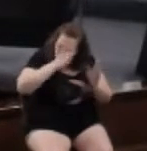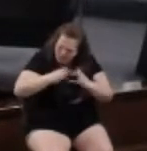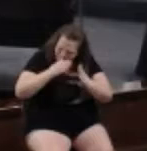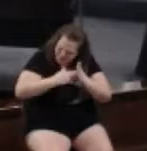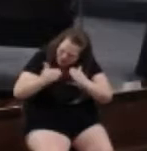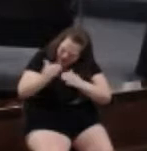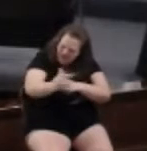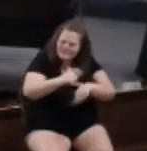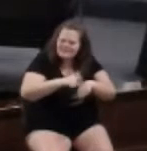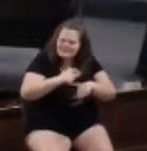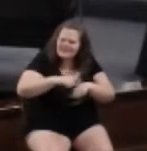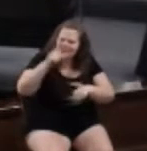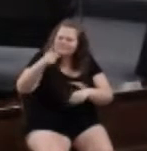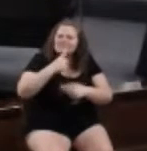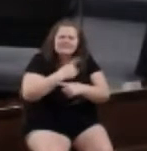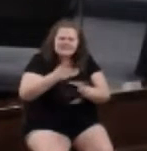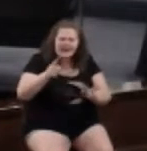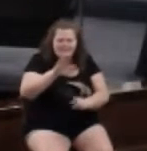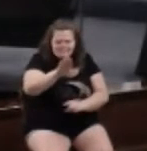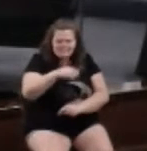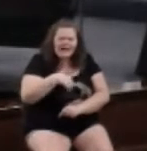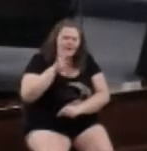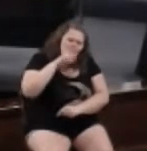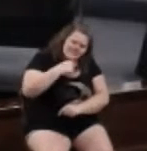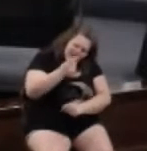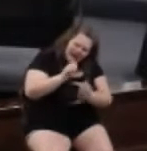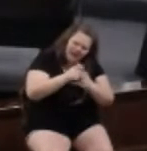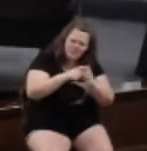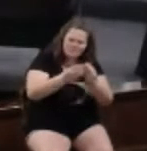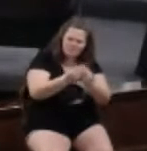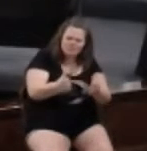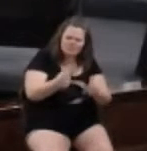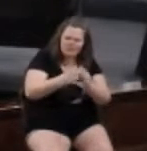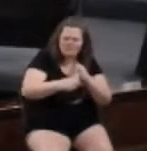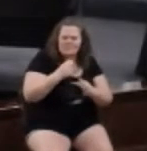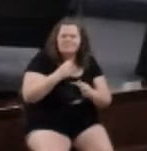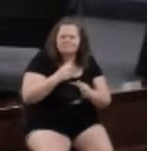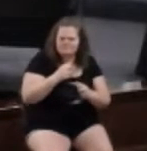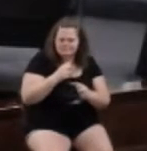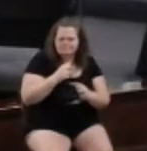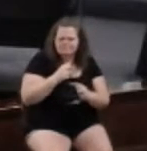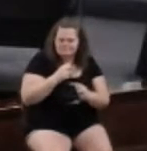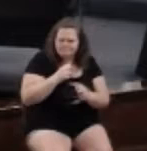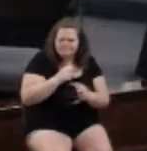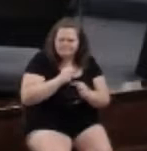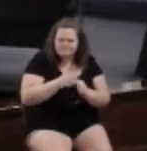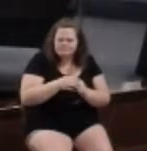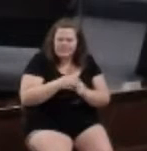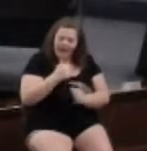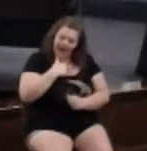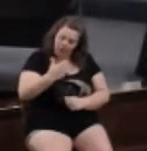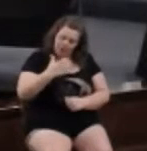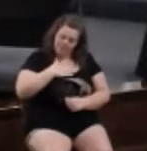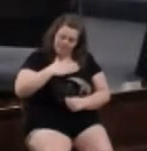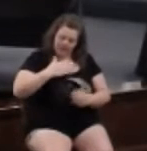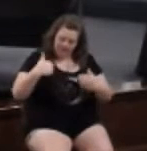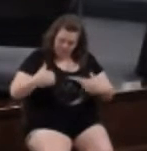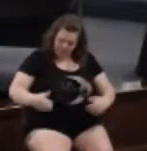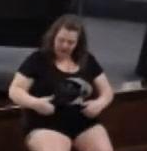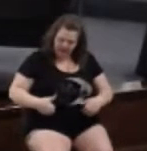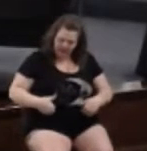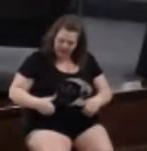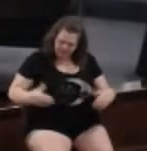ahead of time. You were telling them, look, I'm going to tell you how to solve these issues, because I want my body whole,